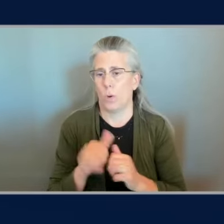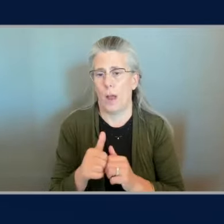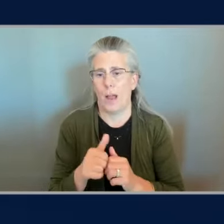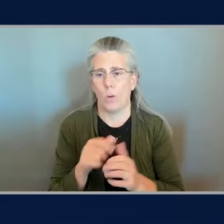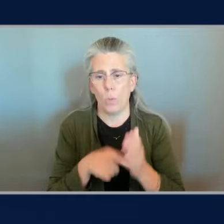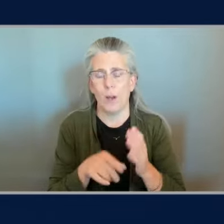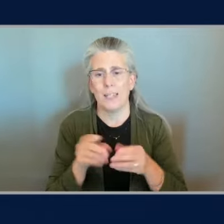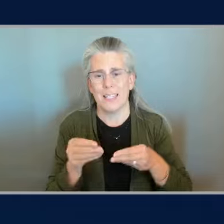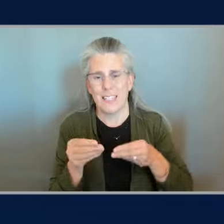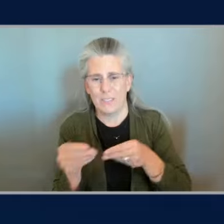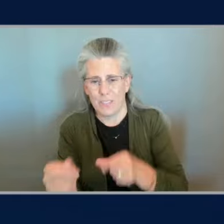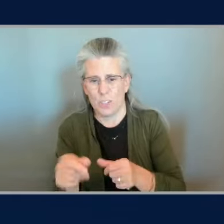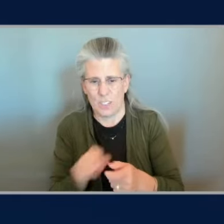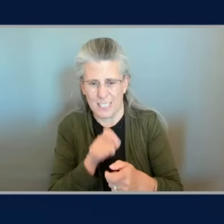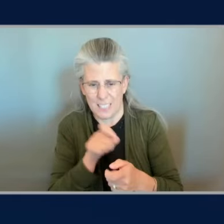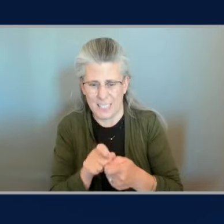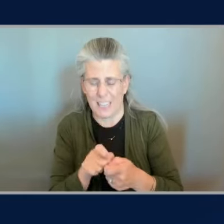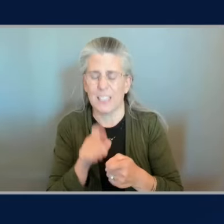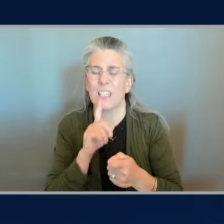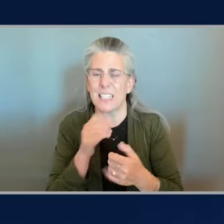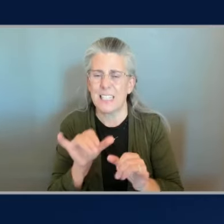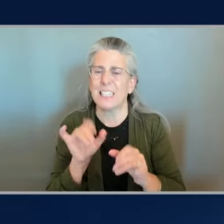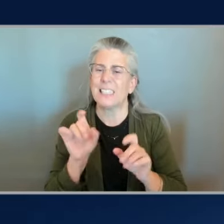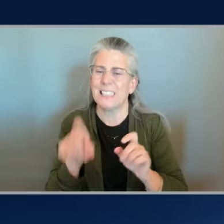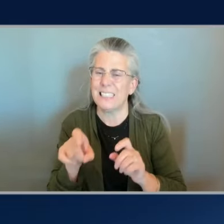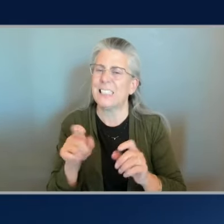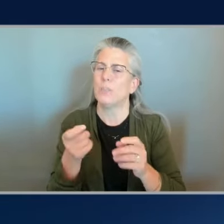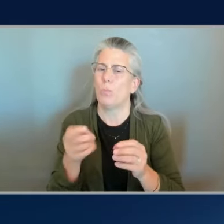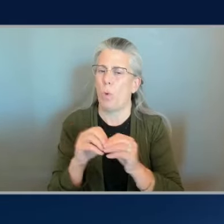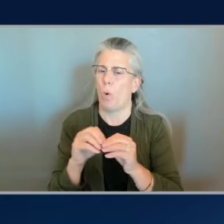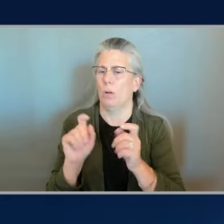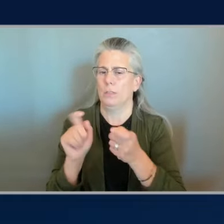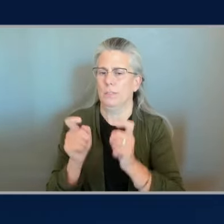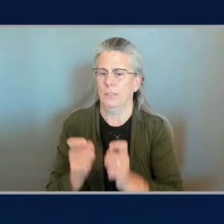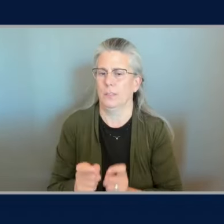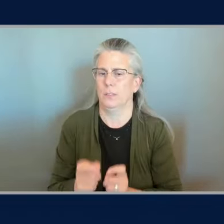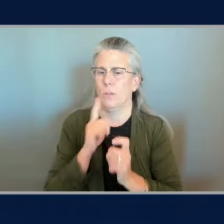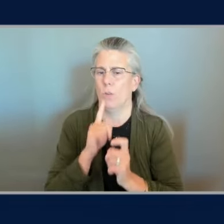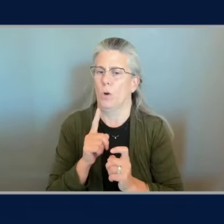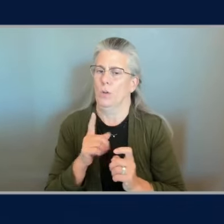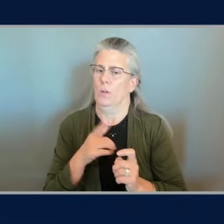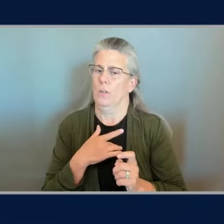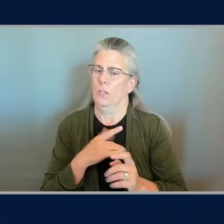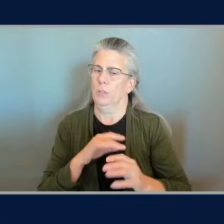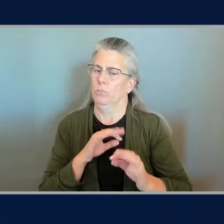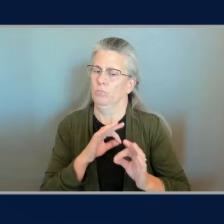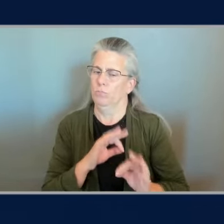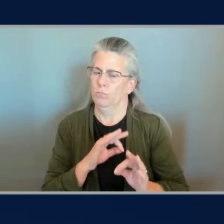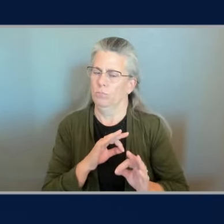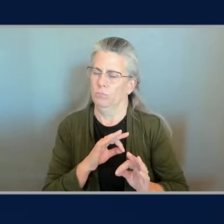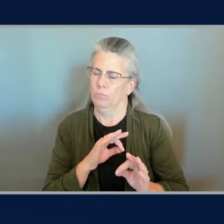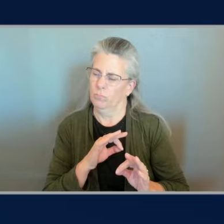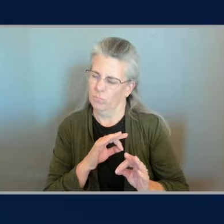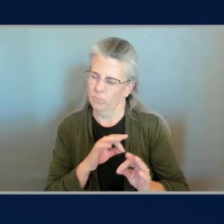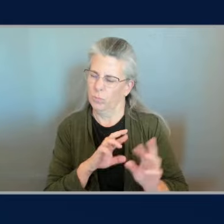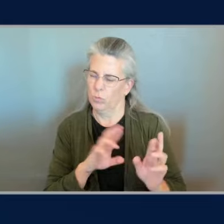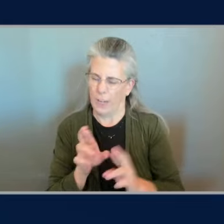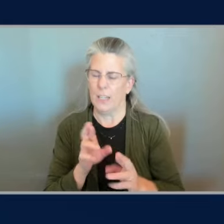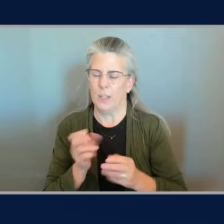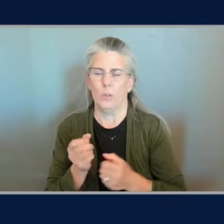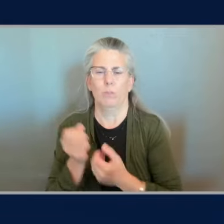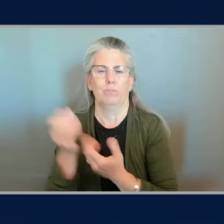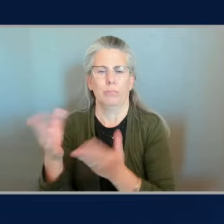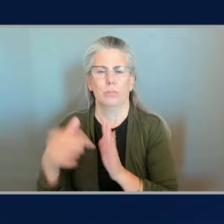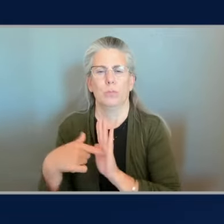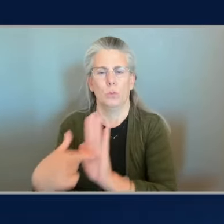the outputs still need a lot of finessing to even be close to what we would feel comfortable putting in front of a customer and that's where our content editorial